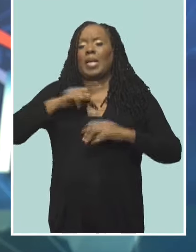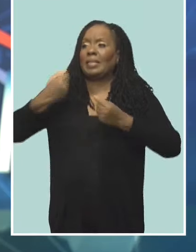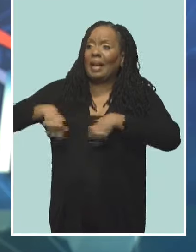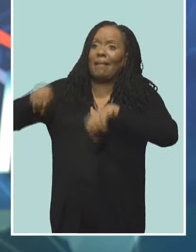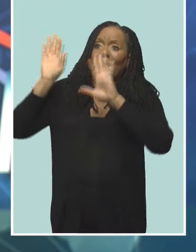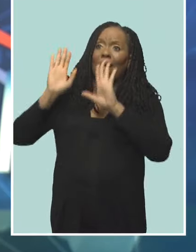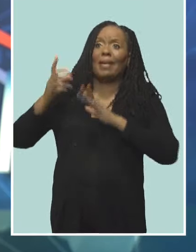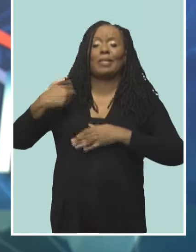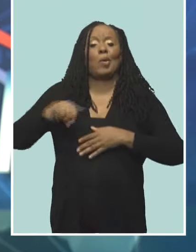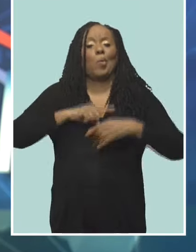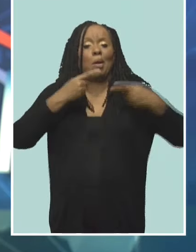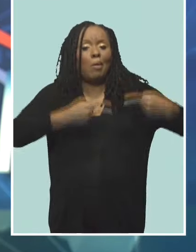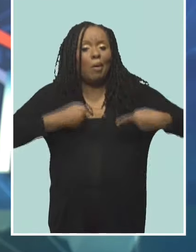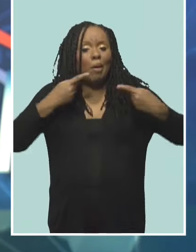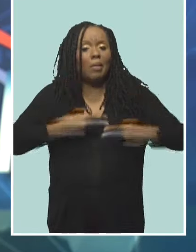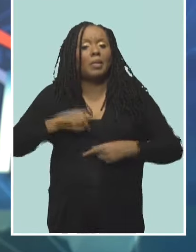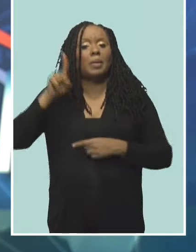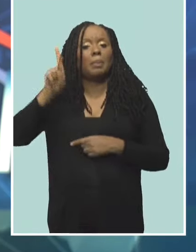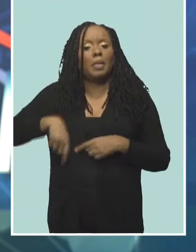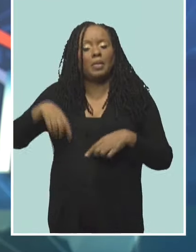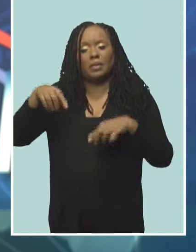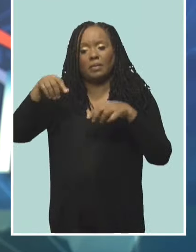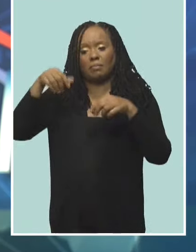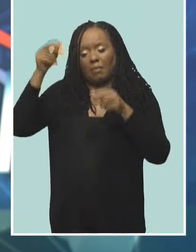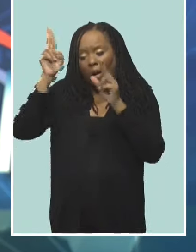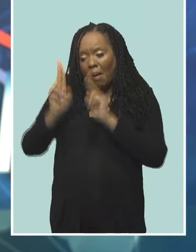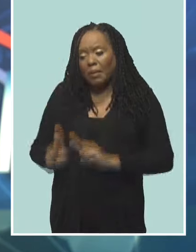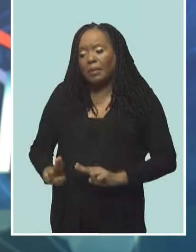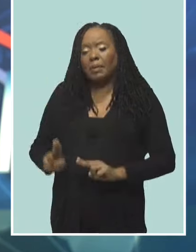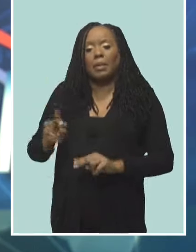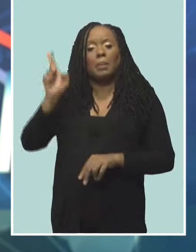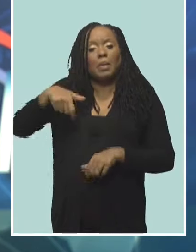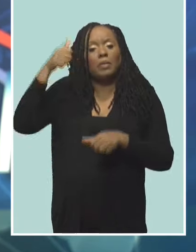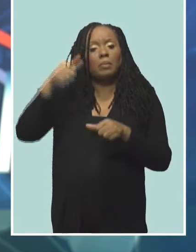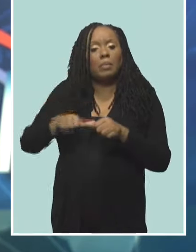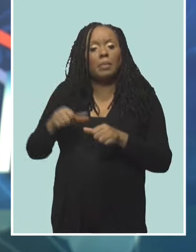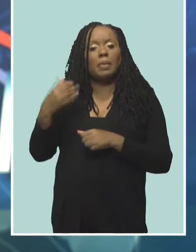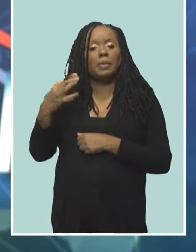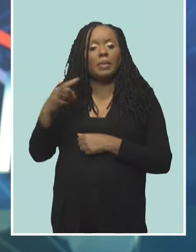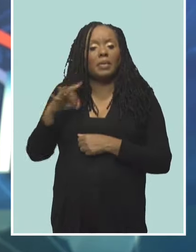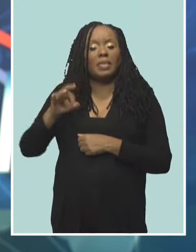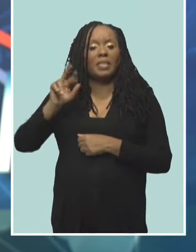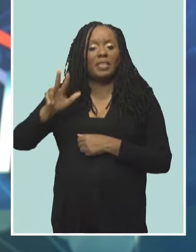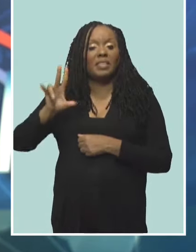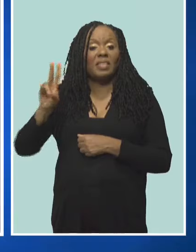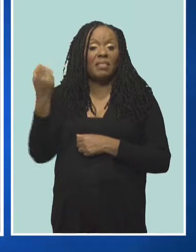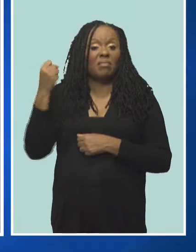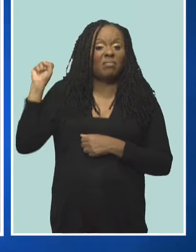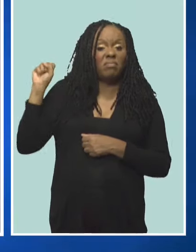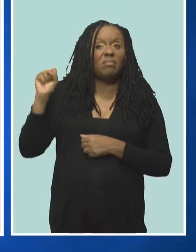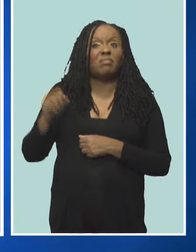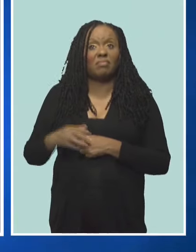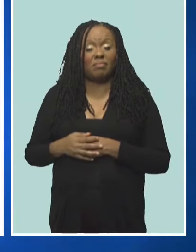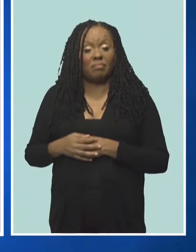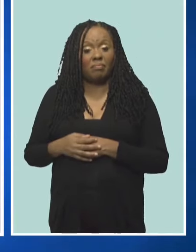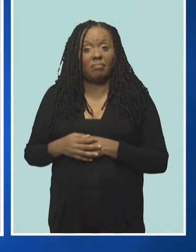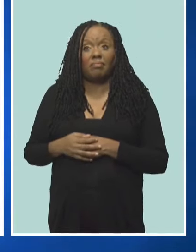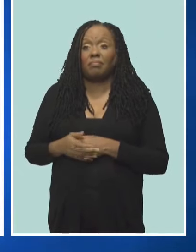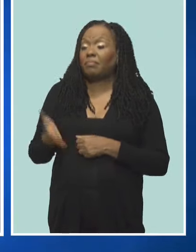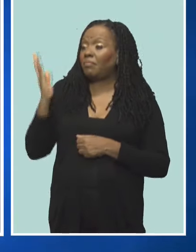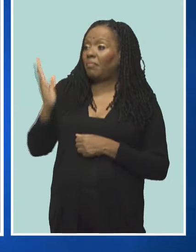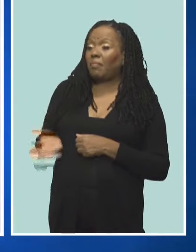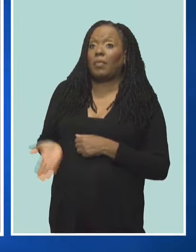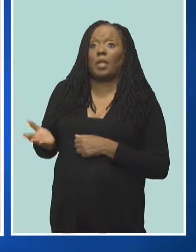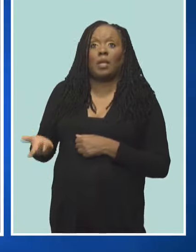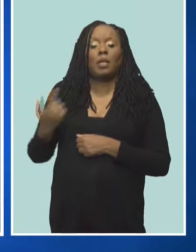must be honoured. Despite the progress, he says the struggles did not end then. We know that one of the fruits